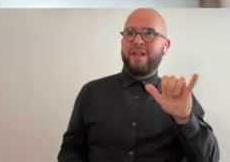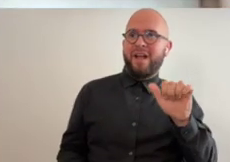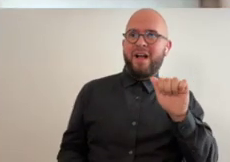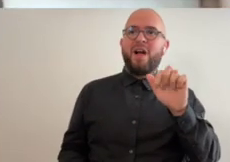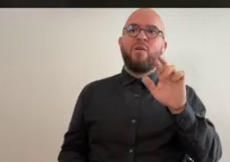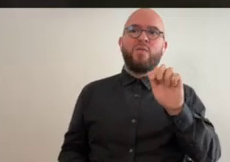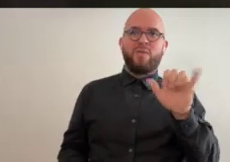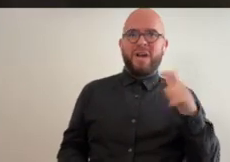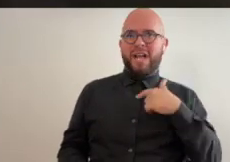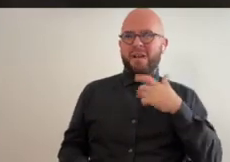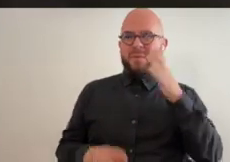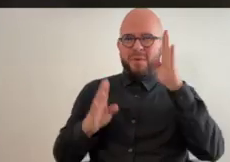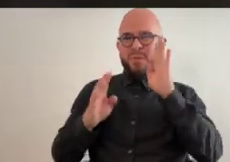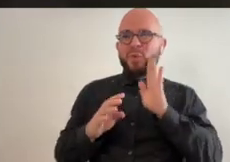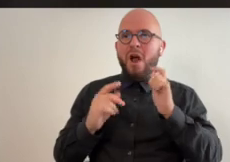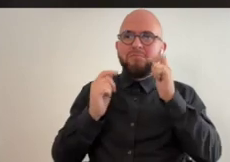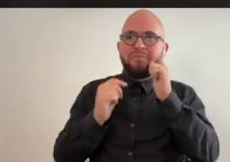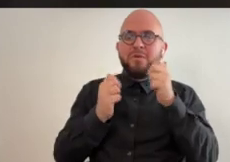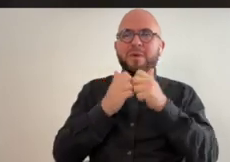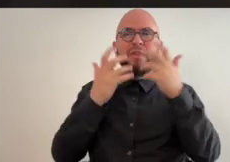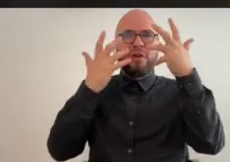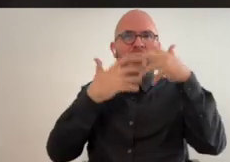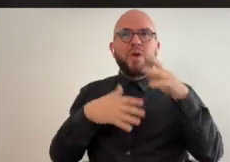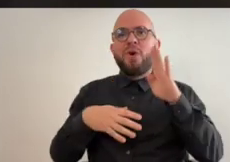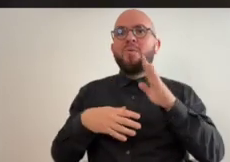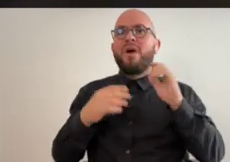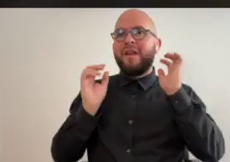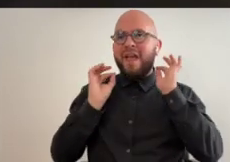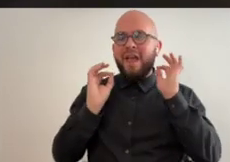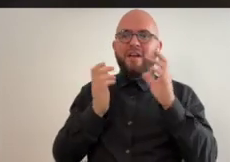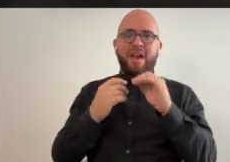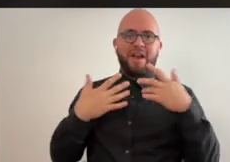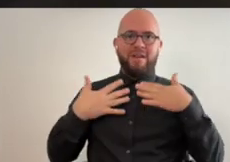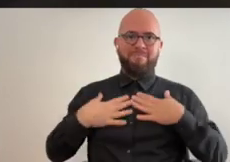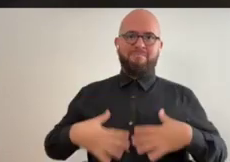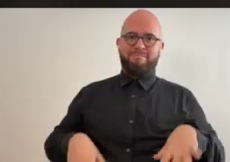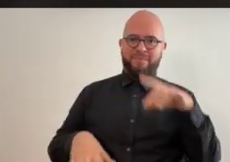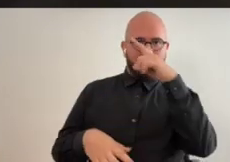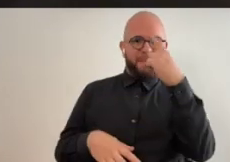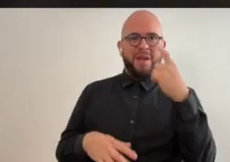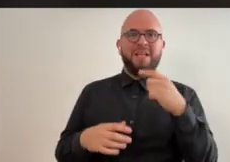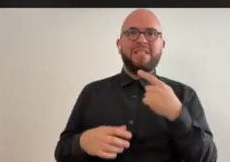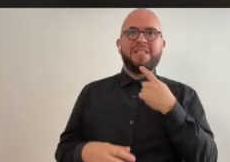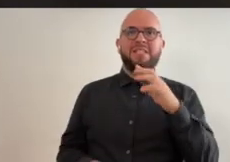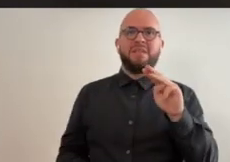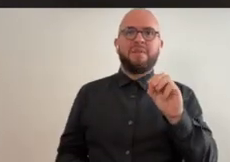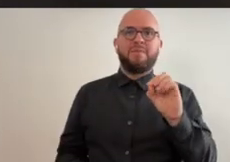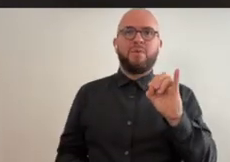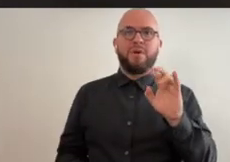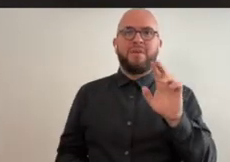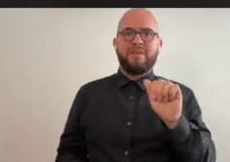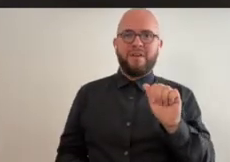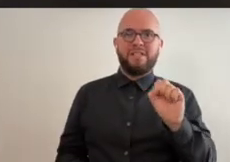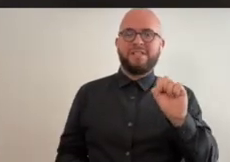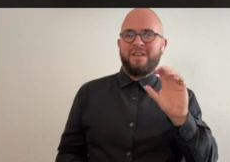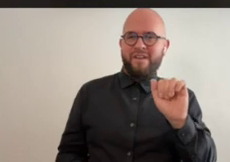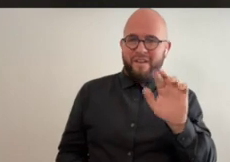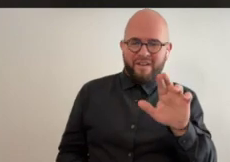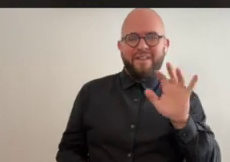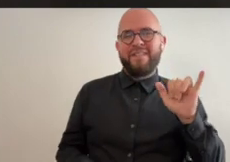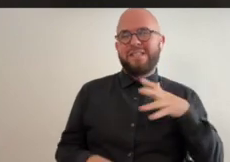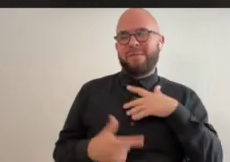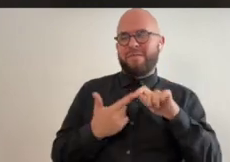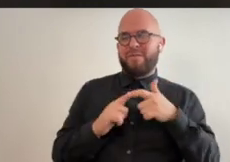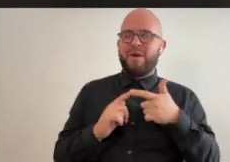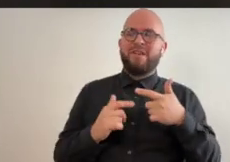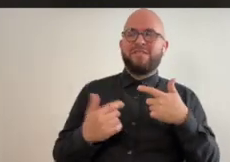hi i am kriya ray i am a brown-skinned woman with dark brown hair i'm wearing a black shirt that says moray